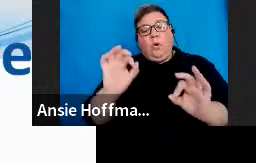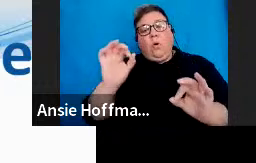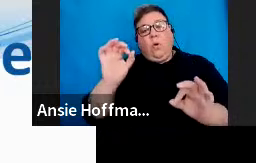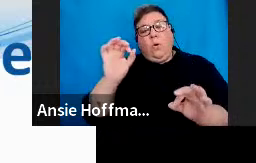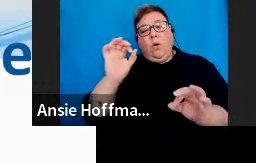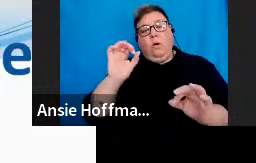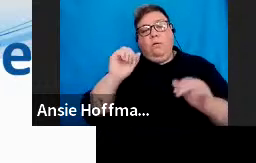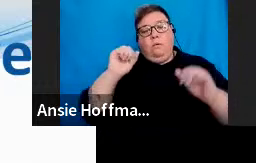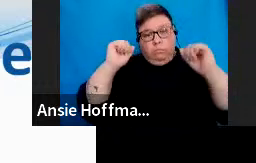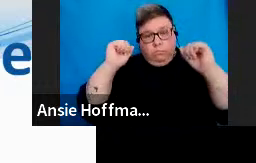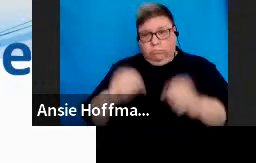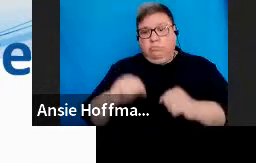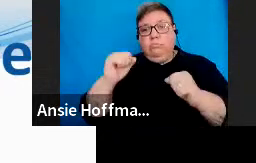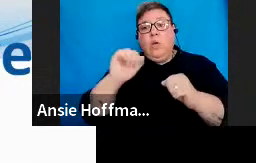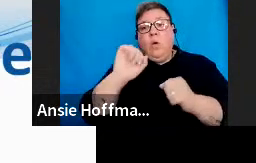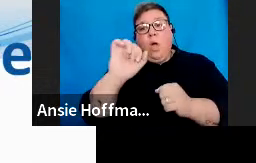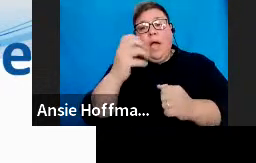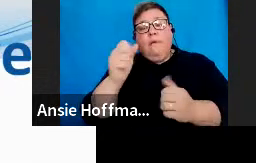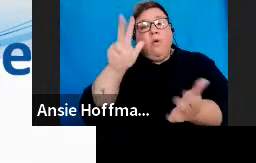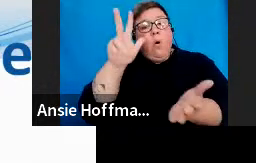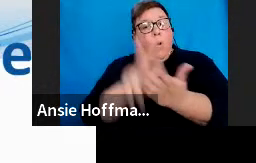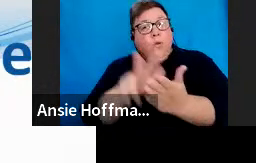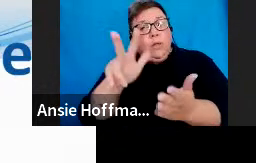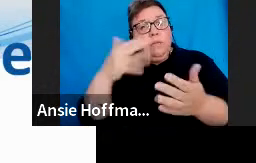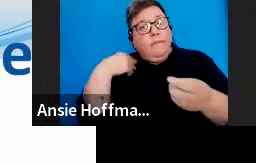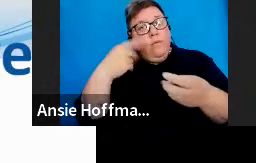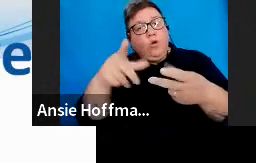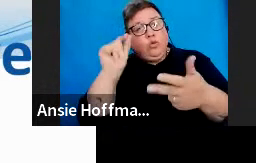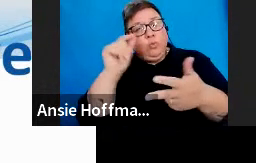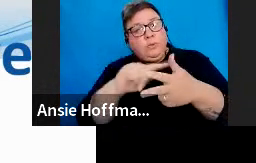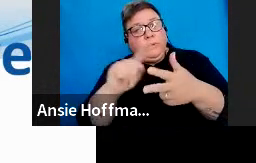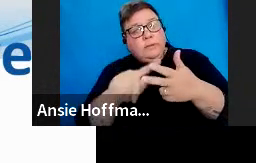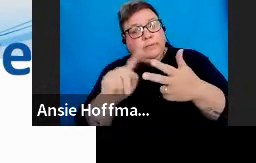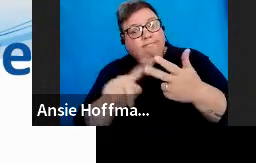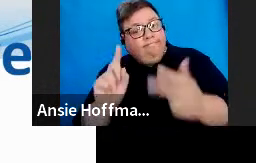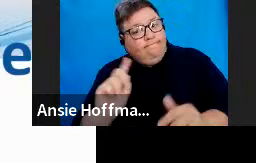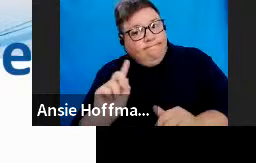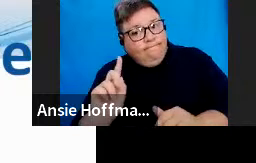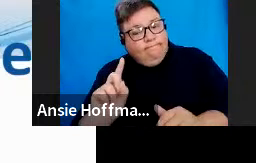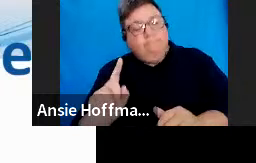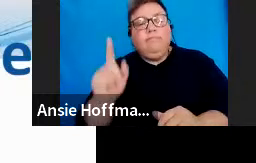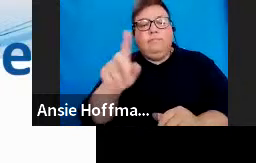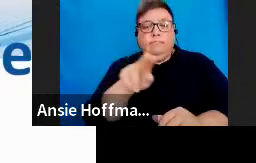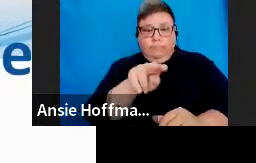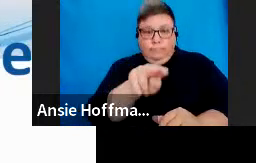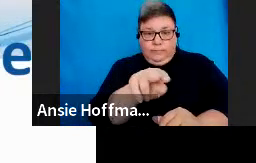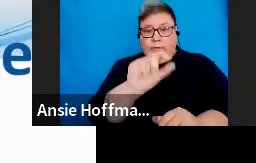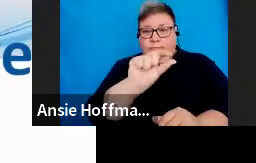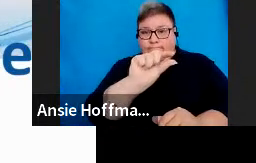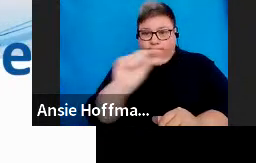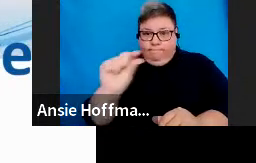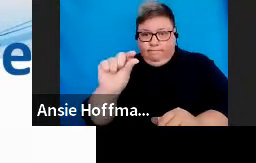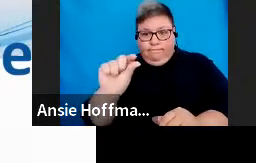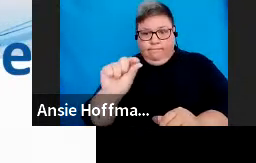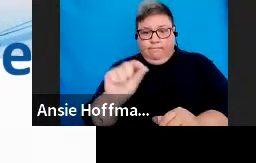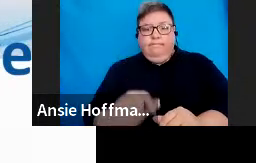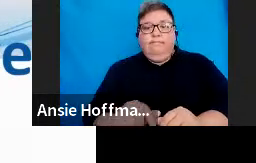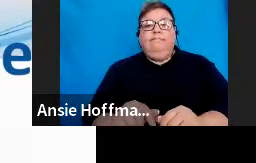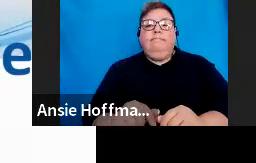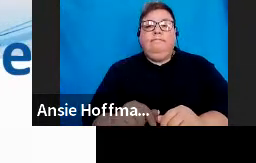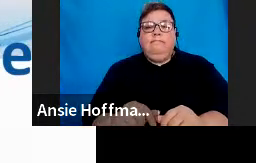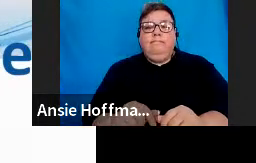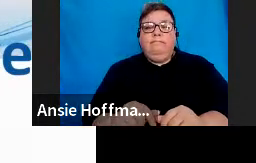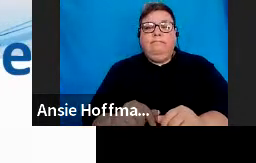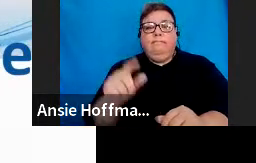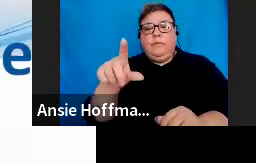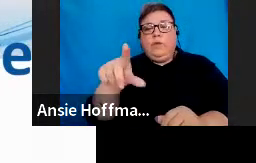is selected as we stated before the three different authorization levels. Make sure that you select the tax directive tax type to be